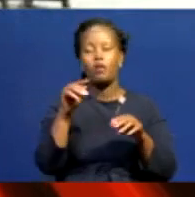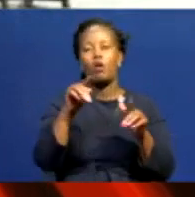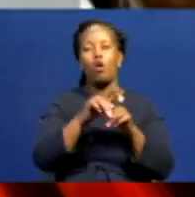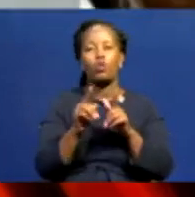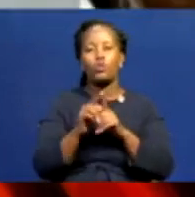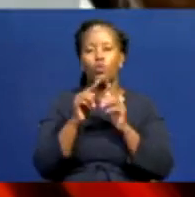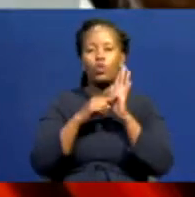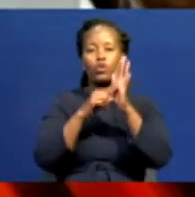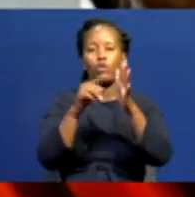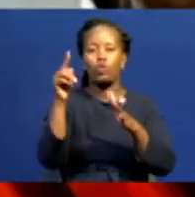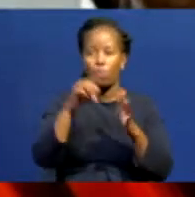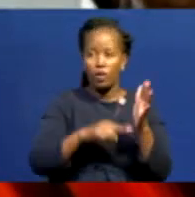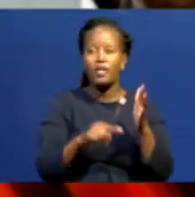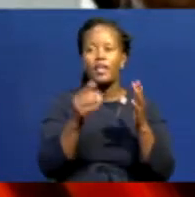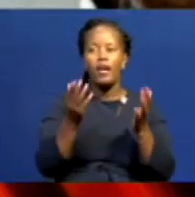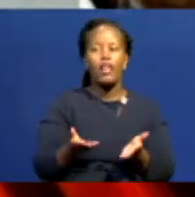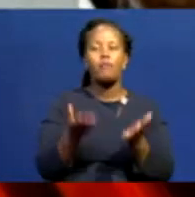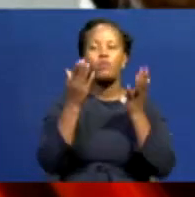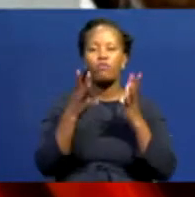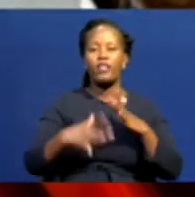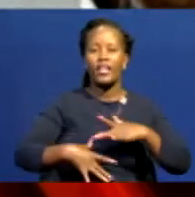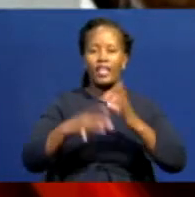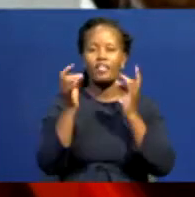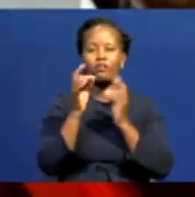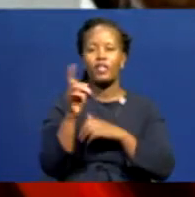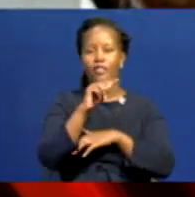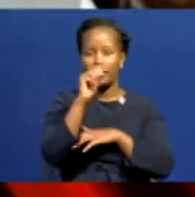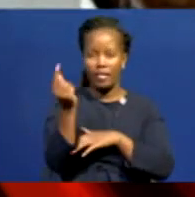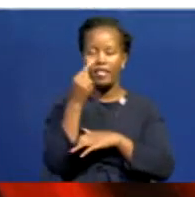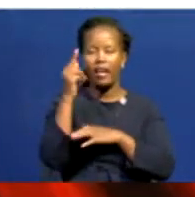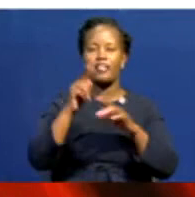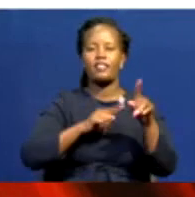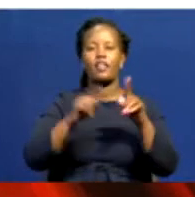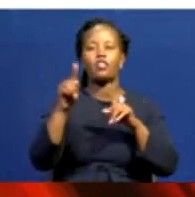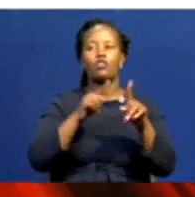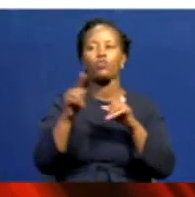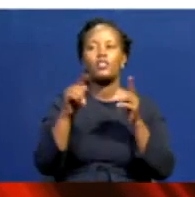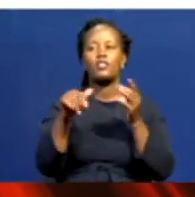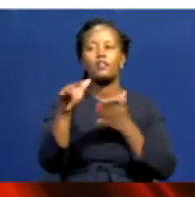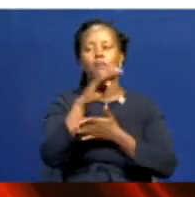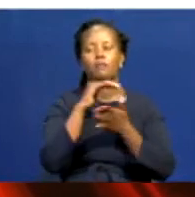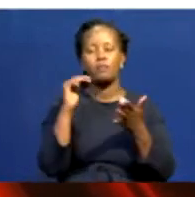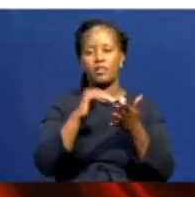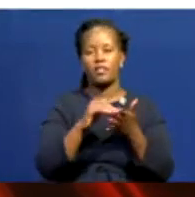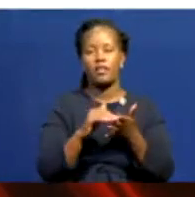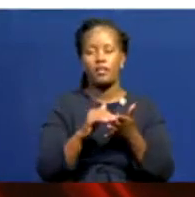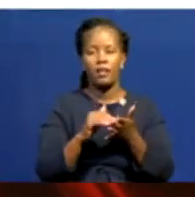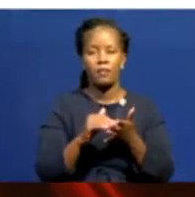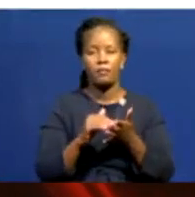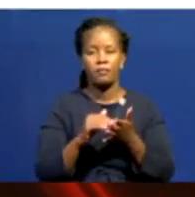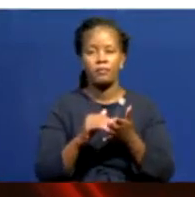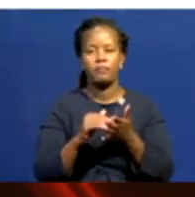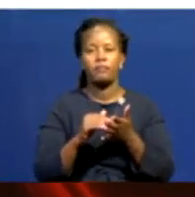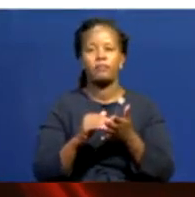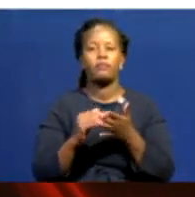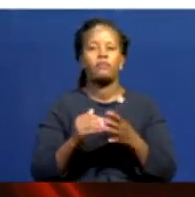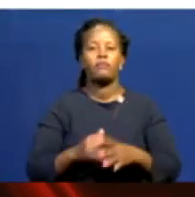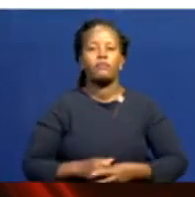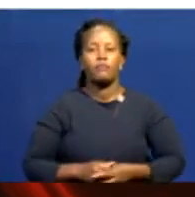indicating the improved attractiveness of Kenya as a destination. Ndota Mokami for Lunchtime News.